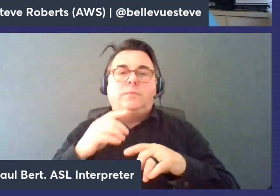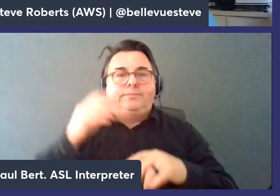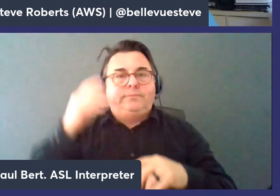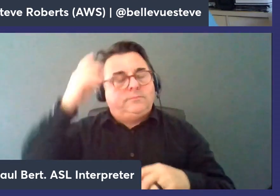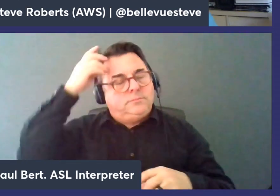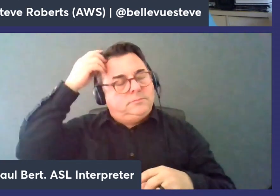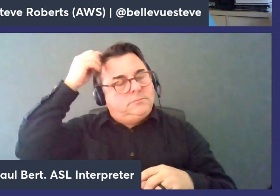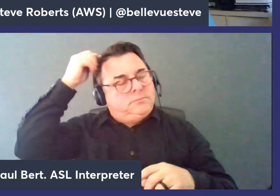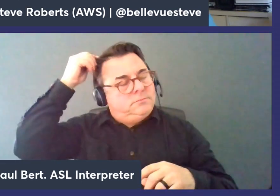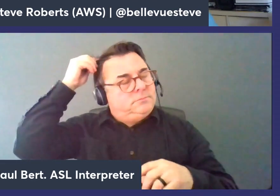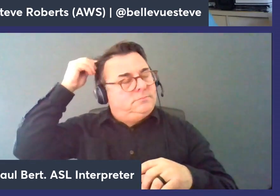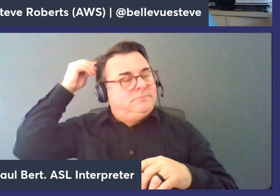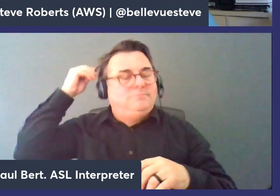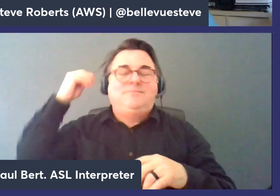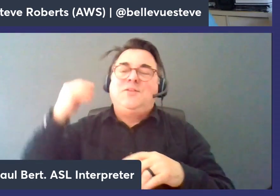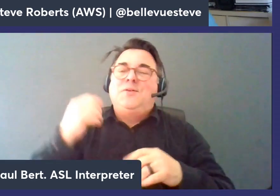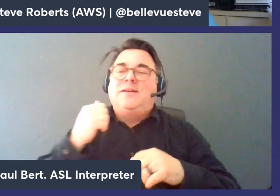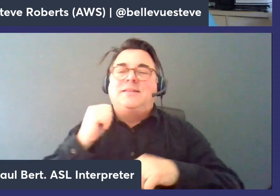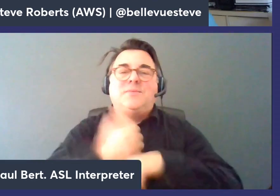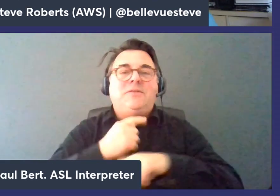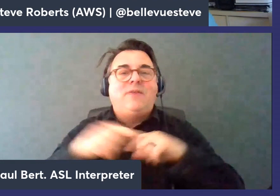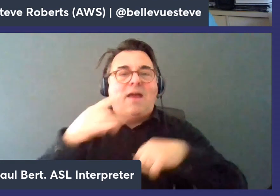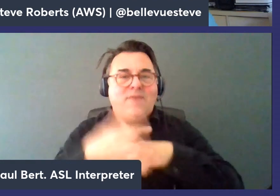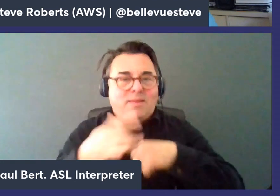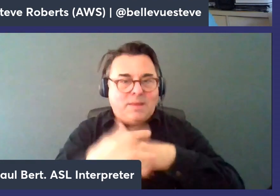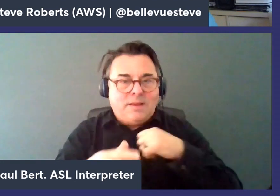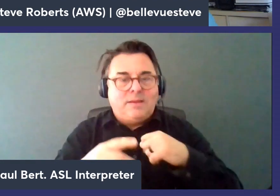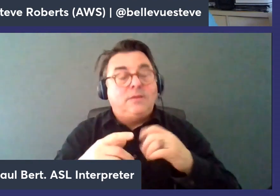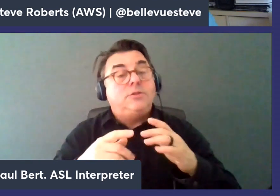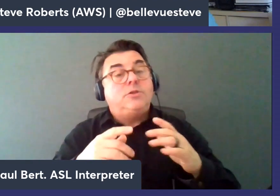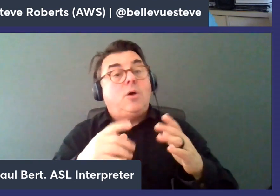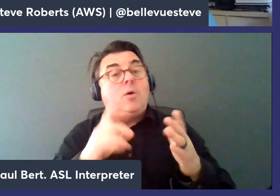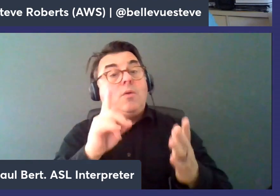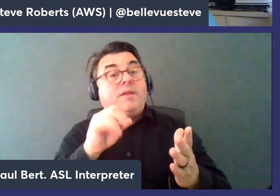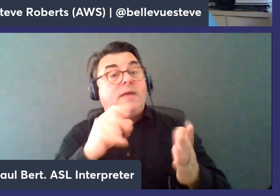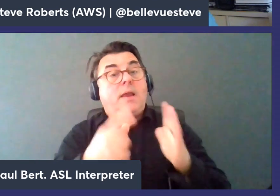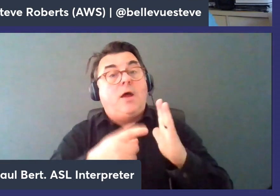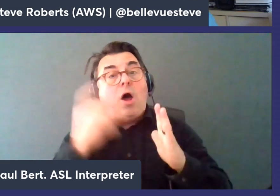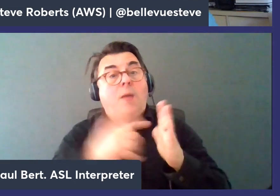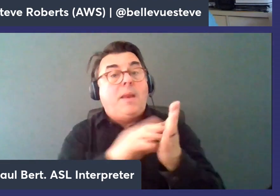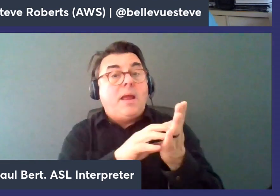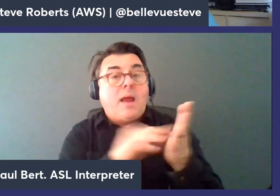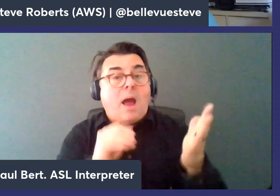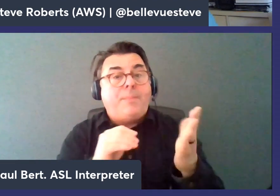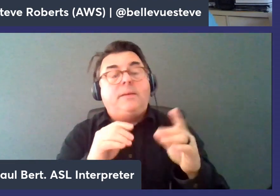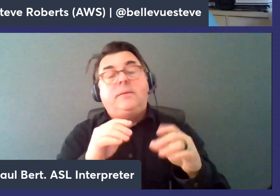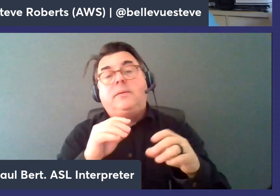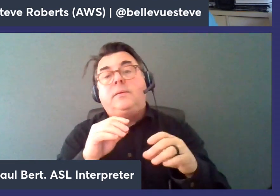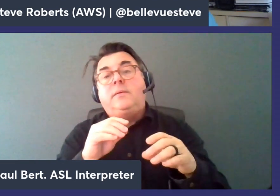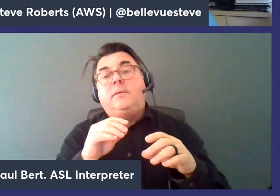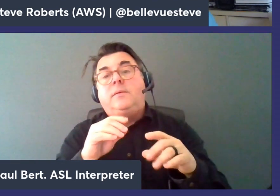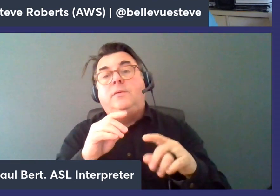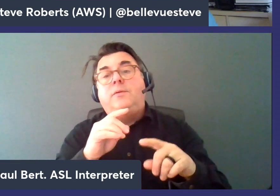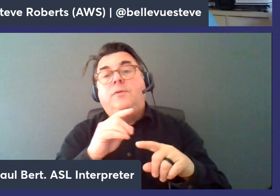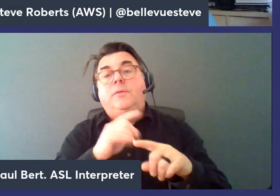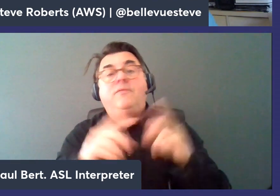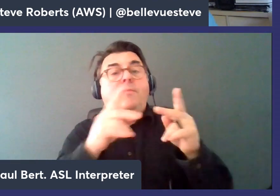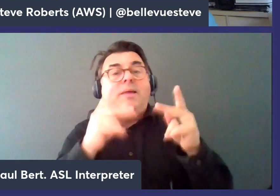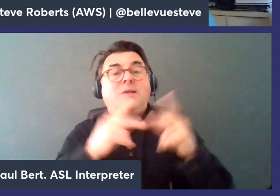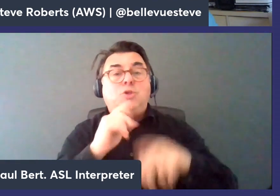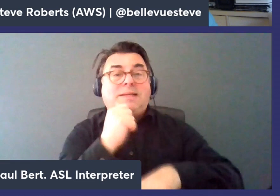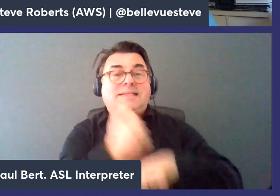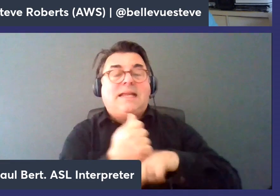availability zones right and so your data is automatically replicated to uh you know across multiple uh availability zones so you could set up